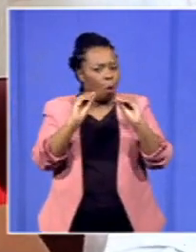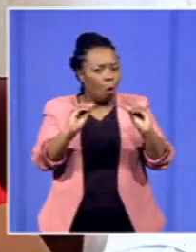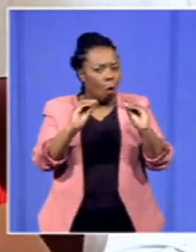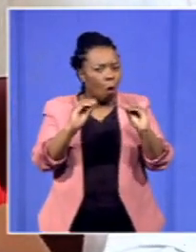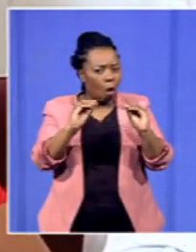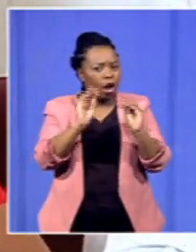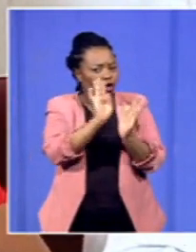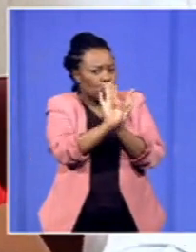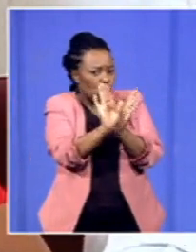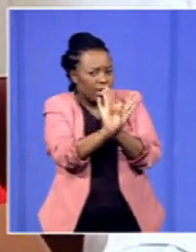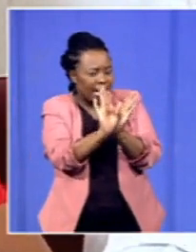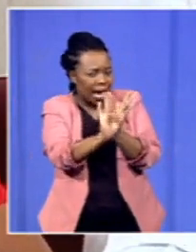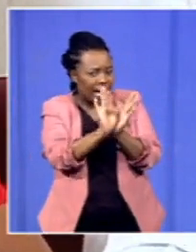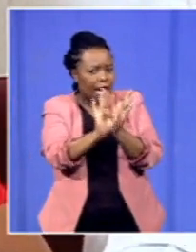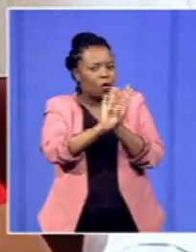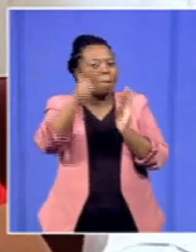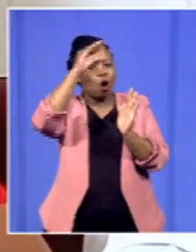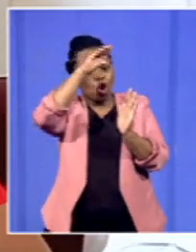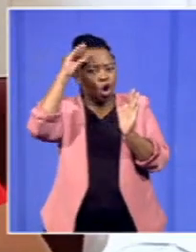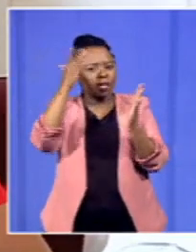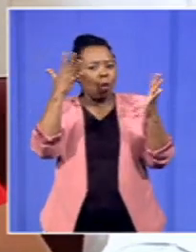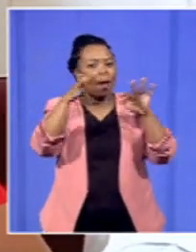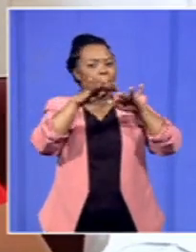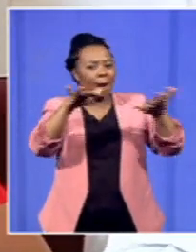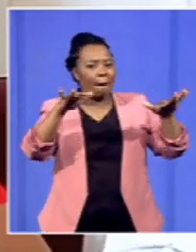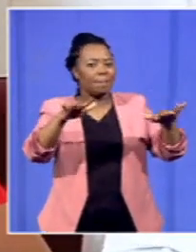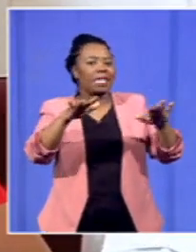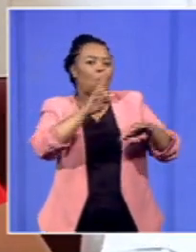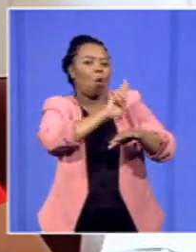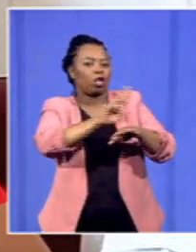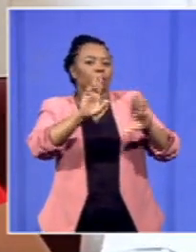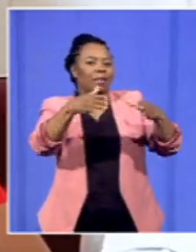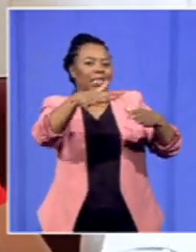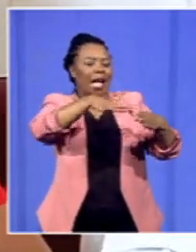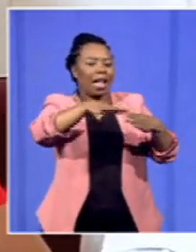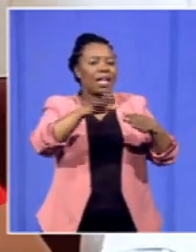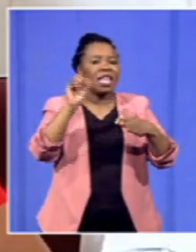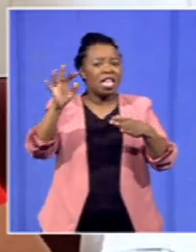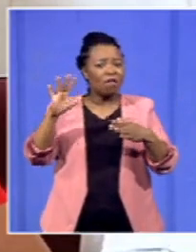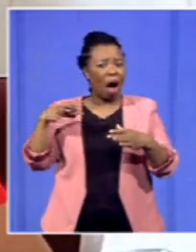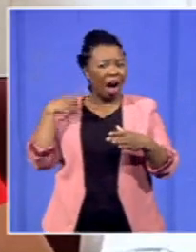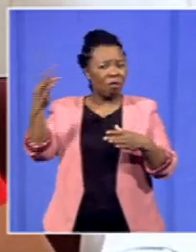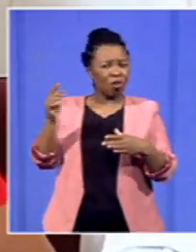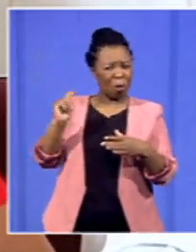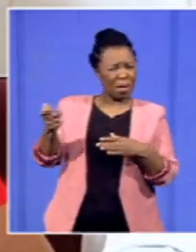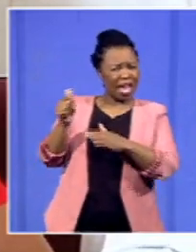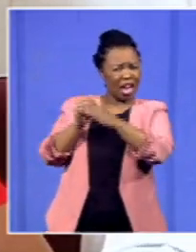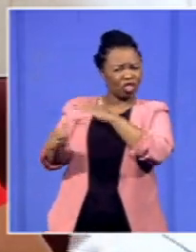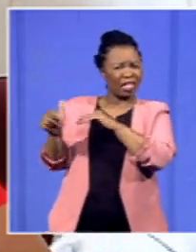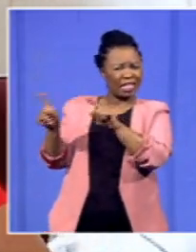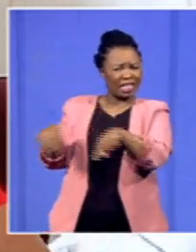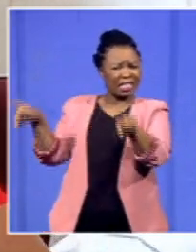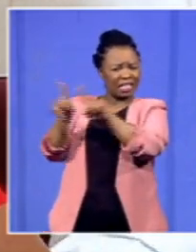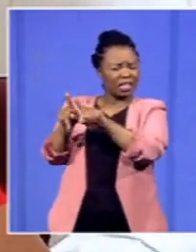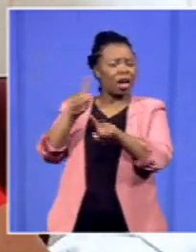in the public sector so it doesn't make sense that if you can afford to pay agencies why not employ